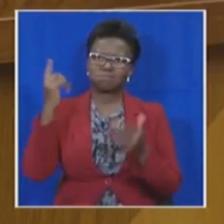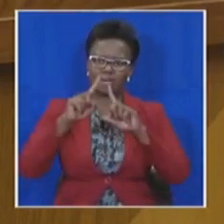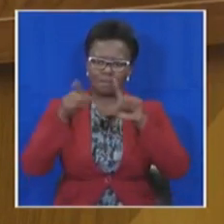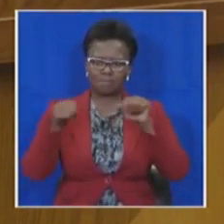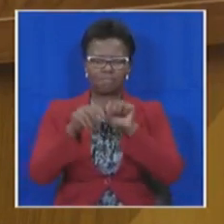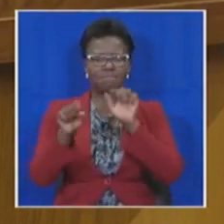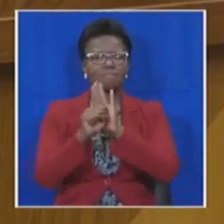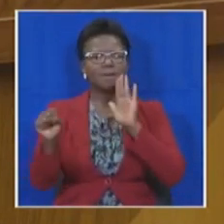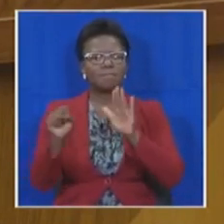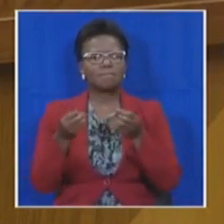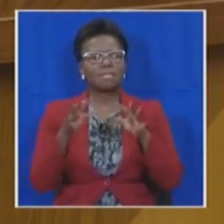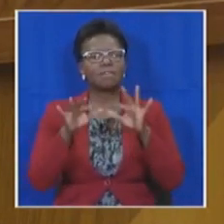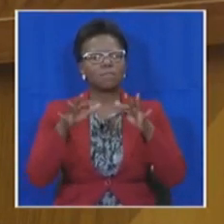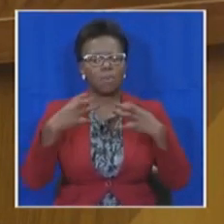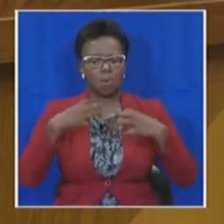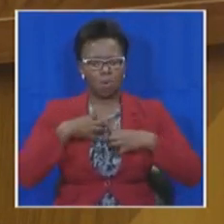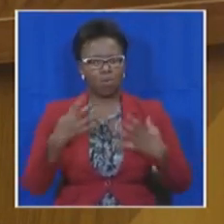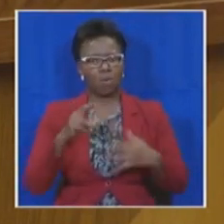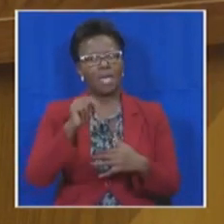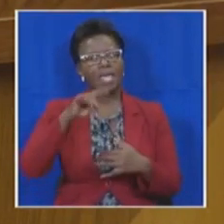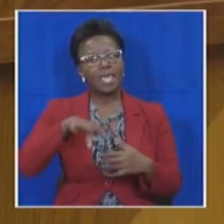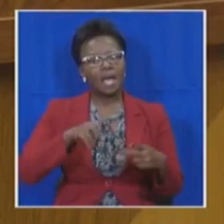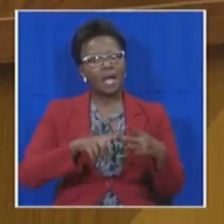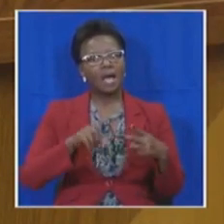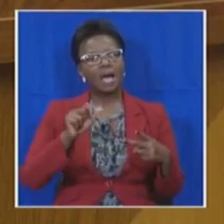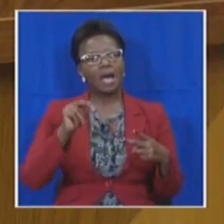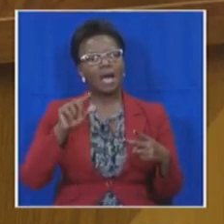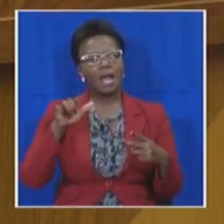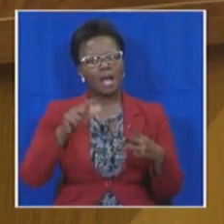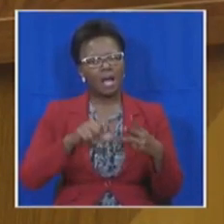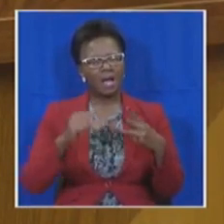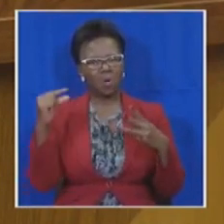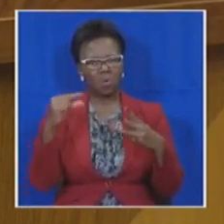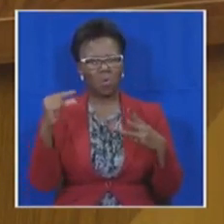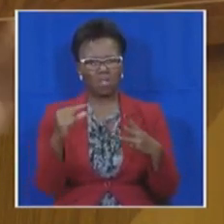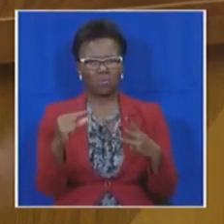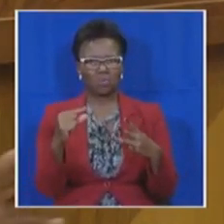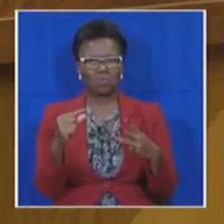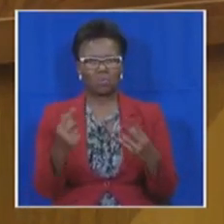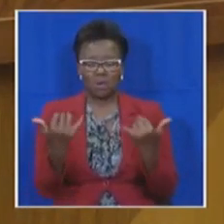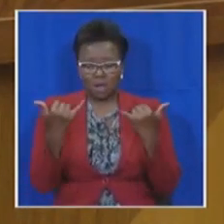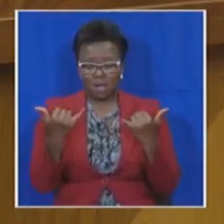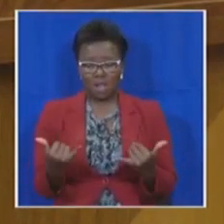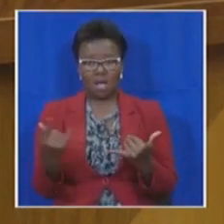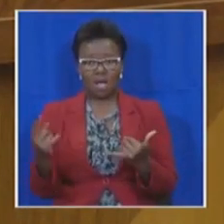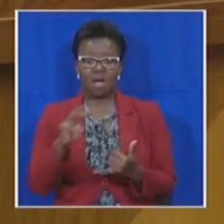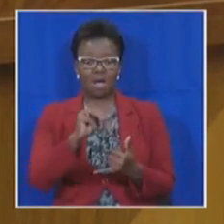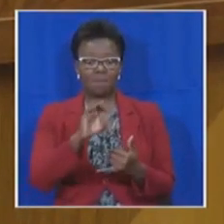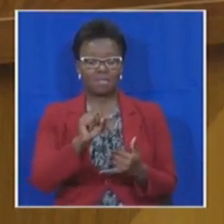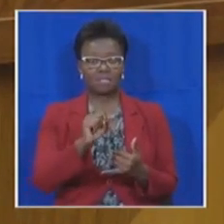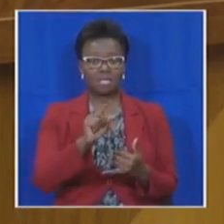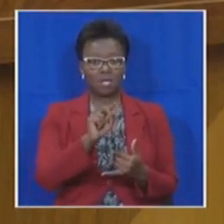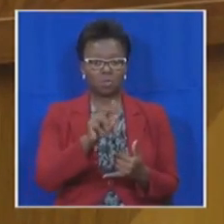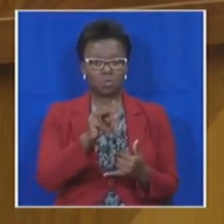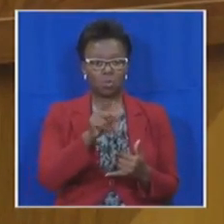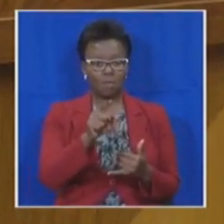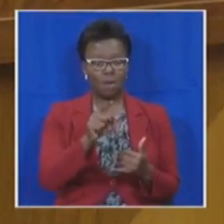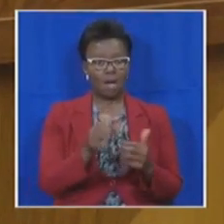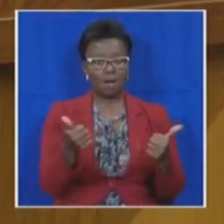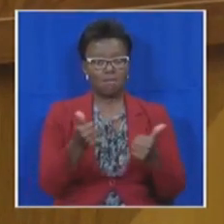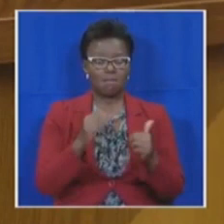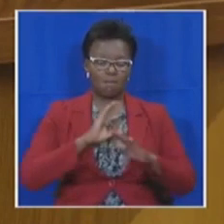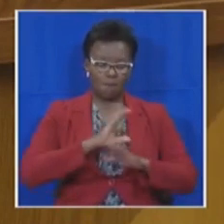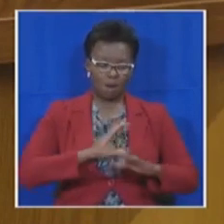deeds for transfer to residents in Nyanga, Langa and Guguletu. So while Mr. Zuma and his family are secure in